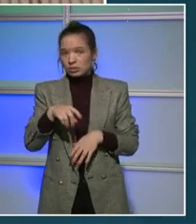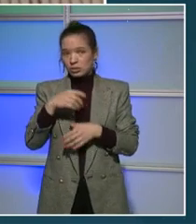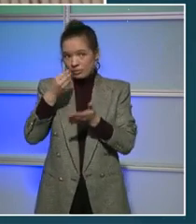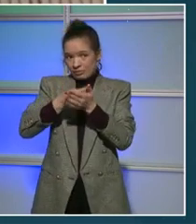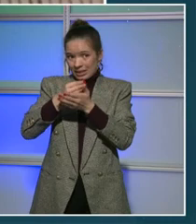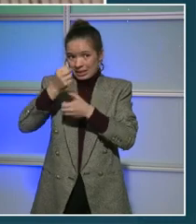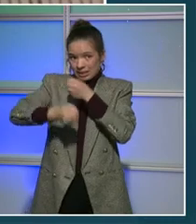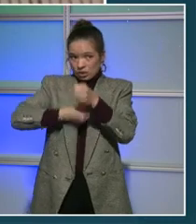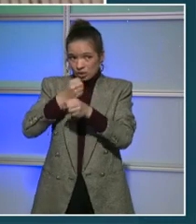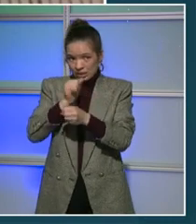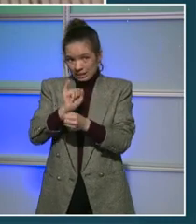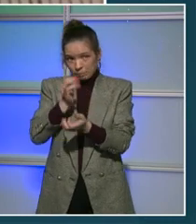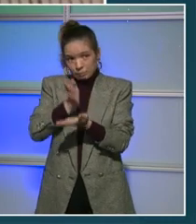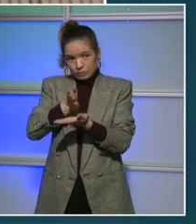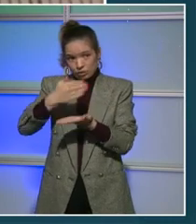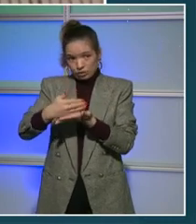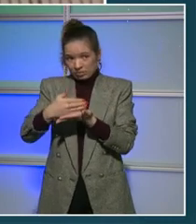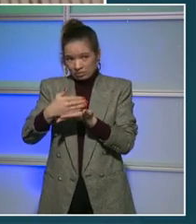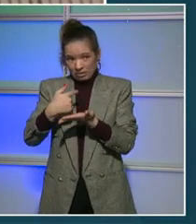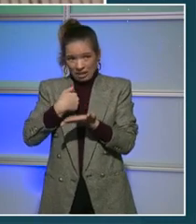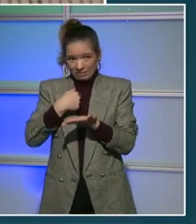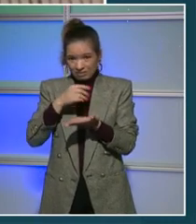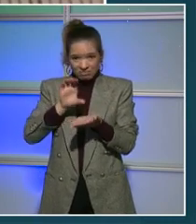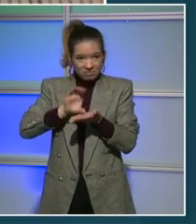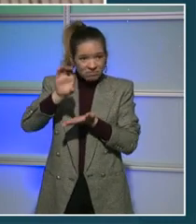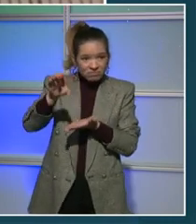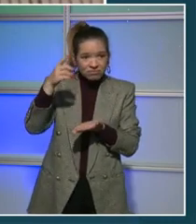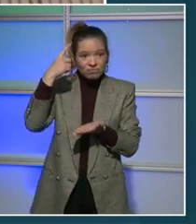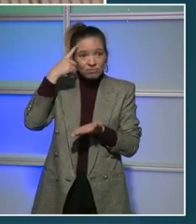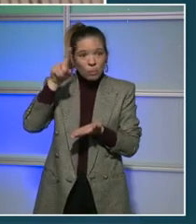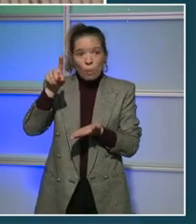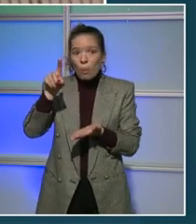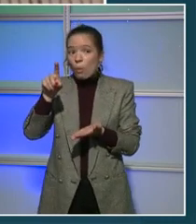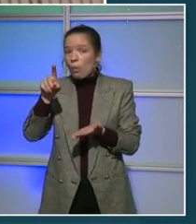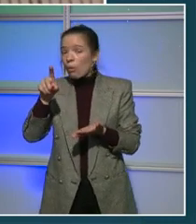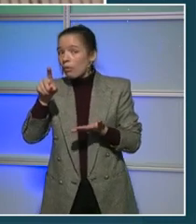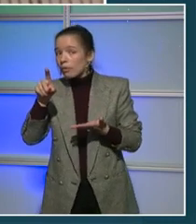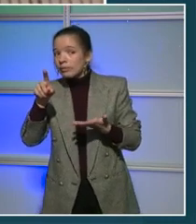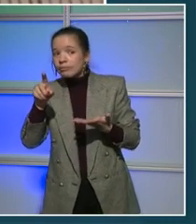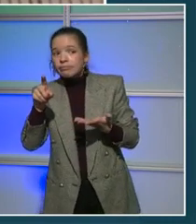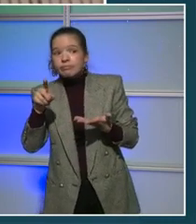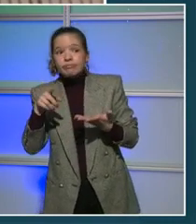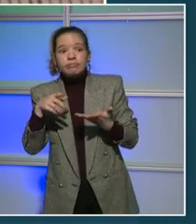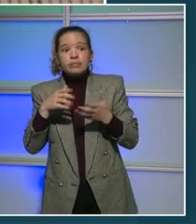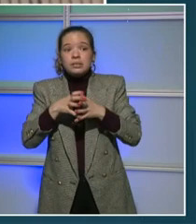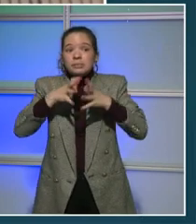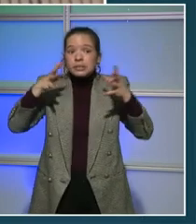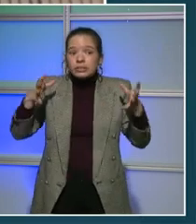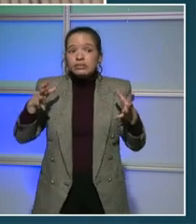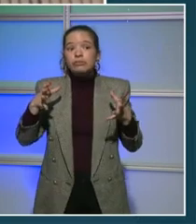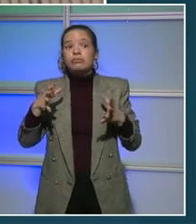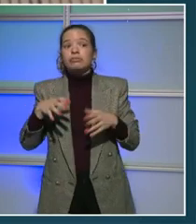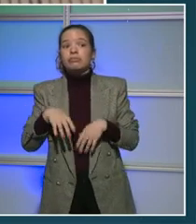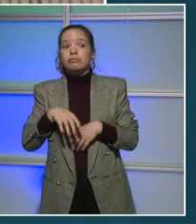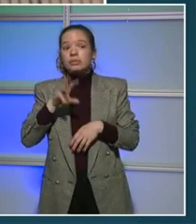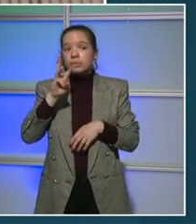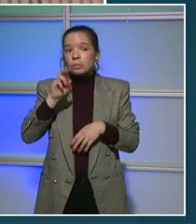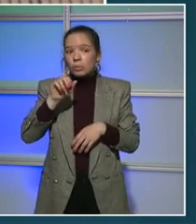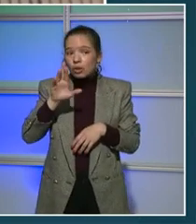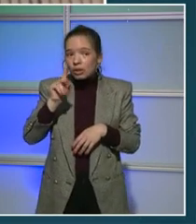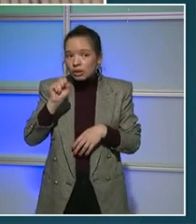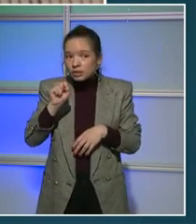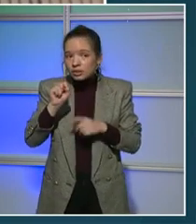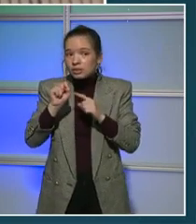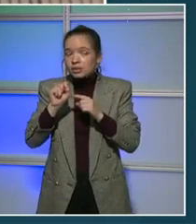is any money allocated to MORCA to expand their voucher program to meet the needs of single